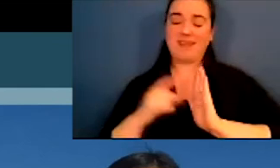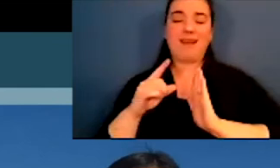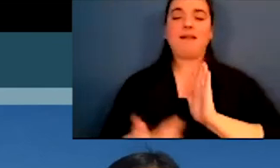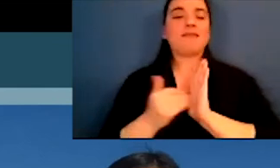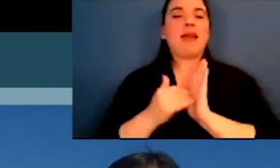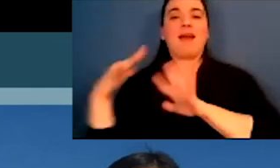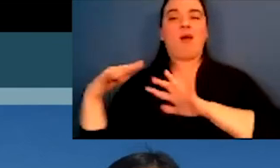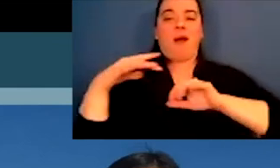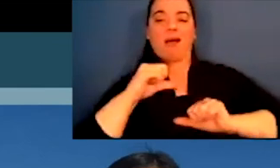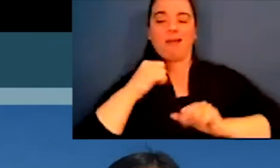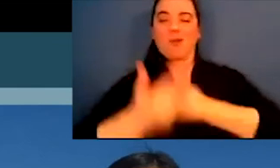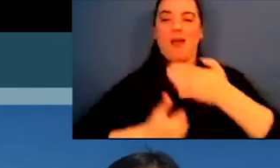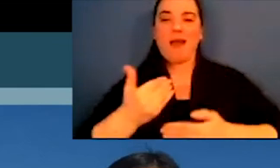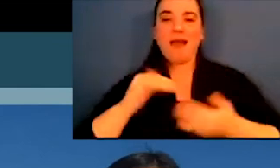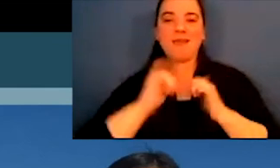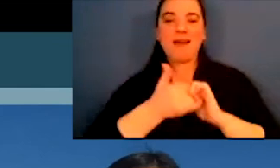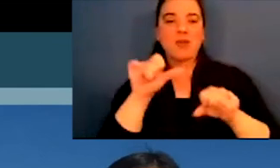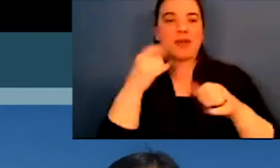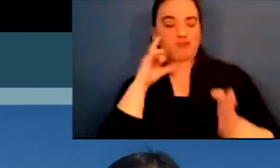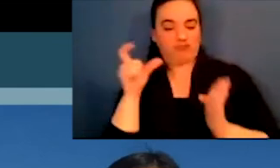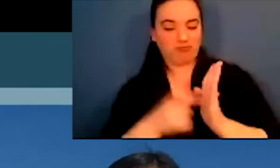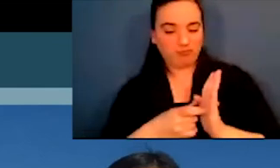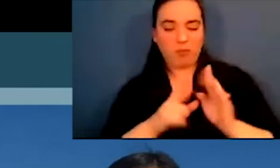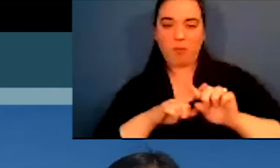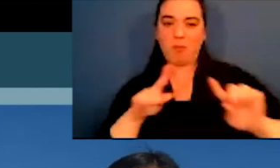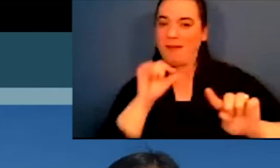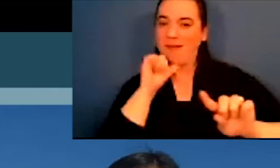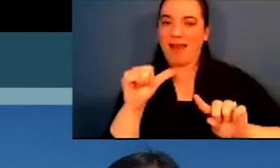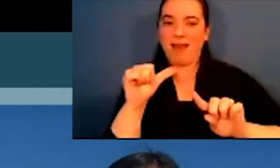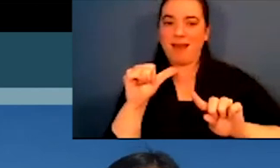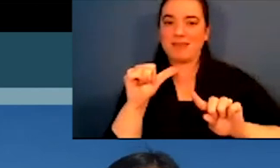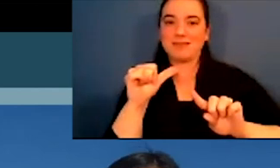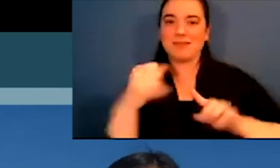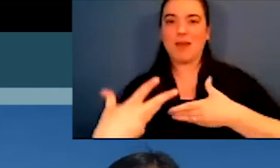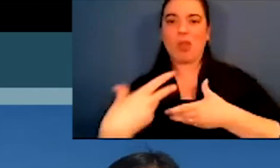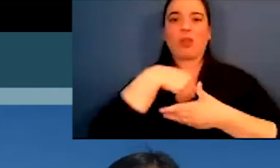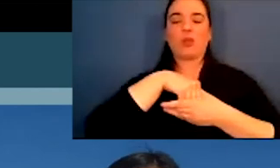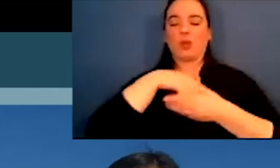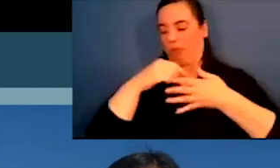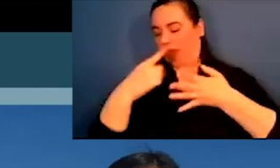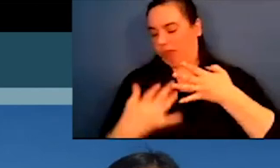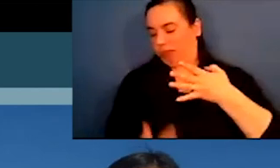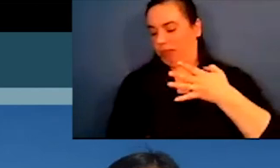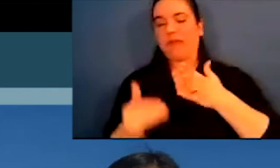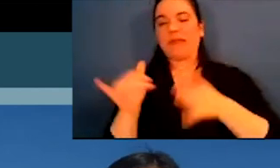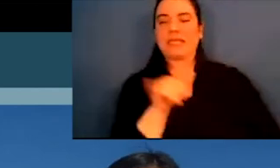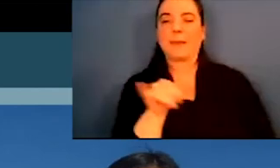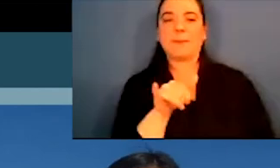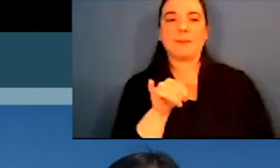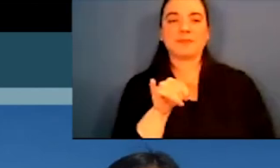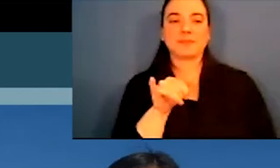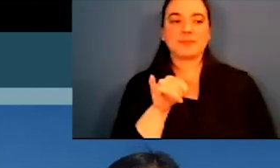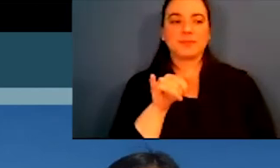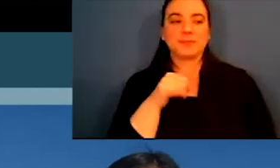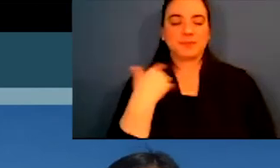State recognition is another colonized government process of being recognized. However, it does not